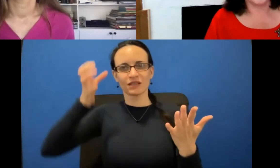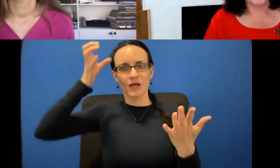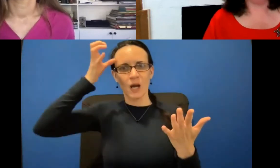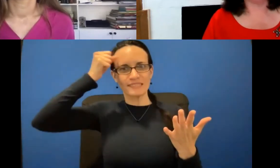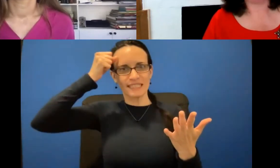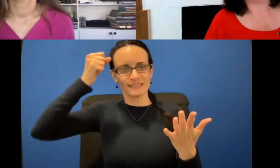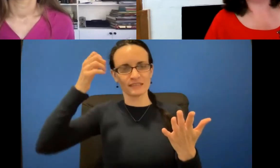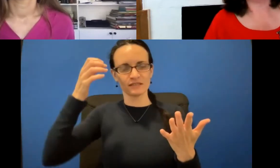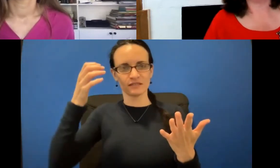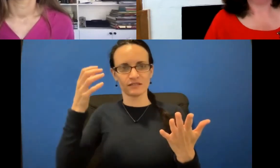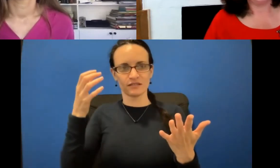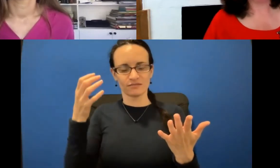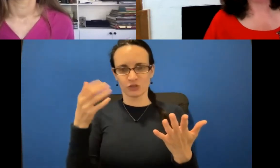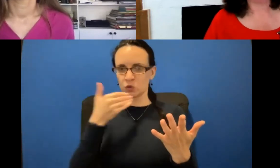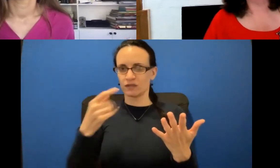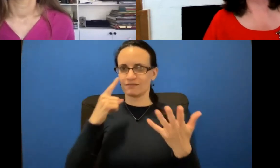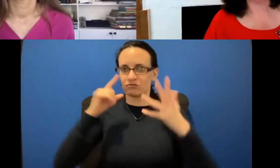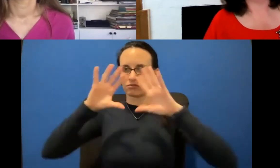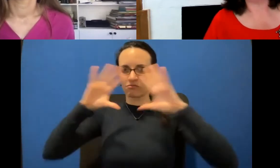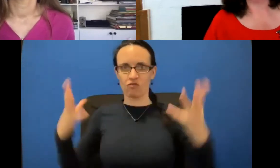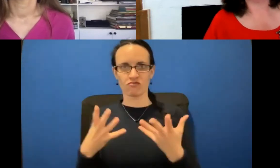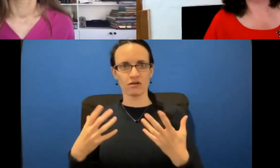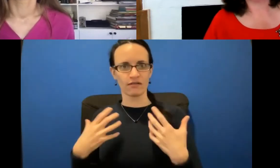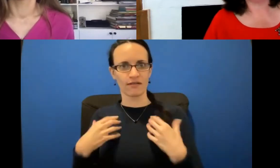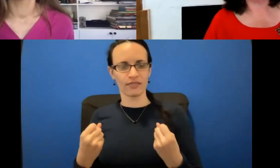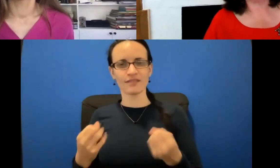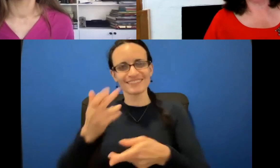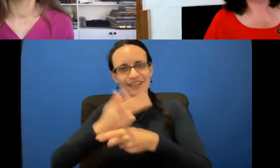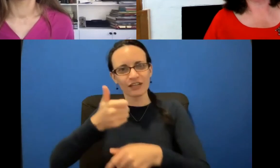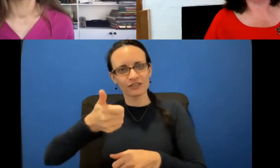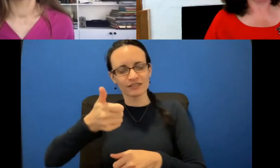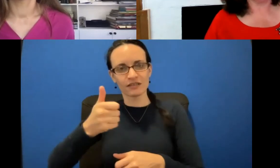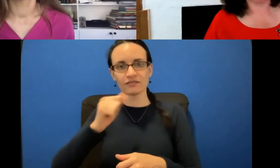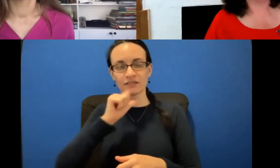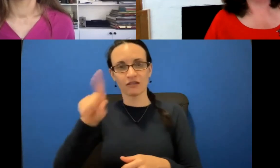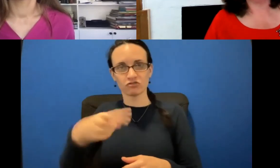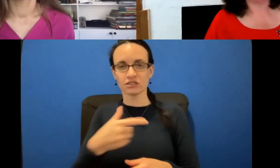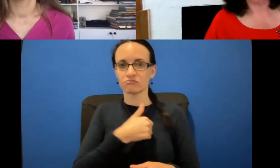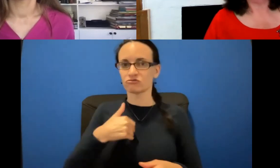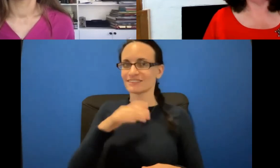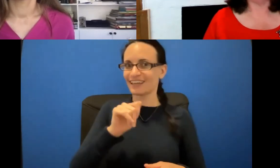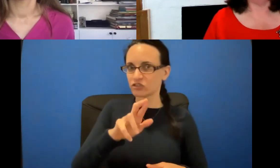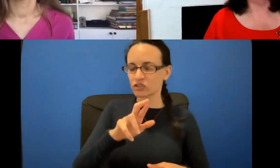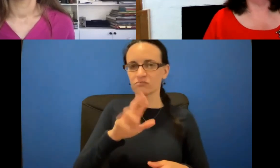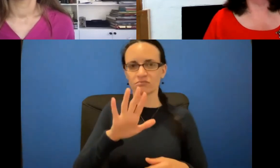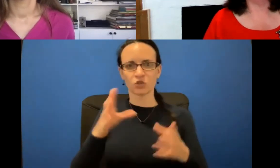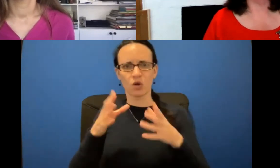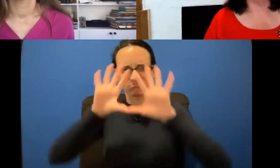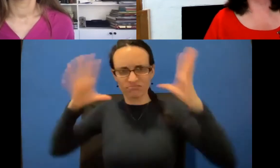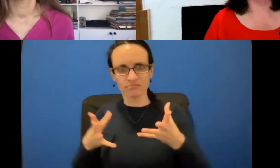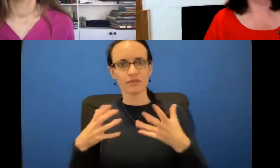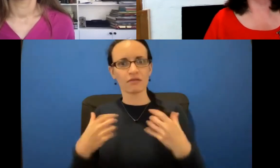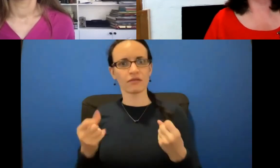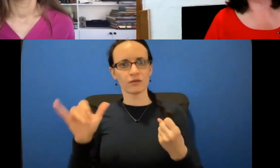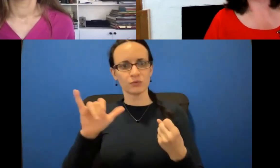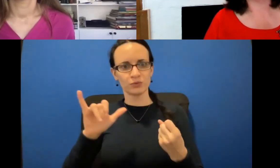of overall health. As Andrea said, take care of yourself, not just with regard to breast cancer, but your overall health and many of those things